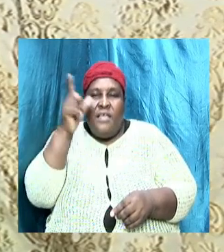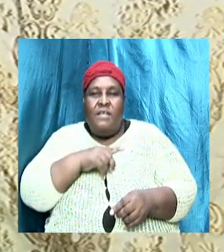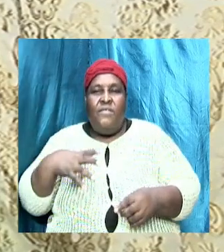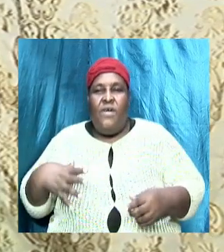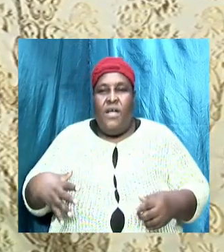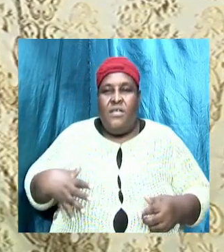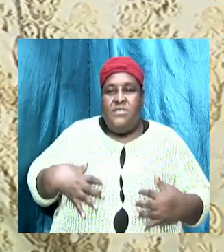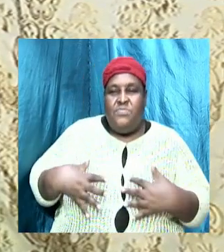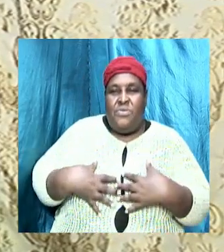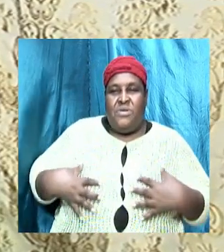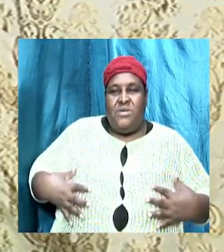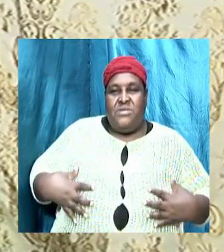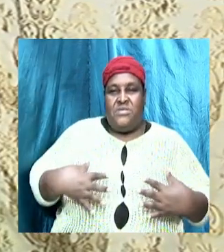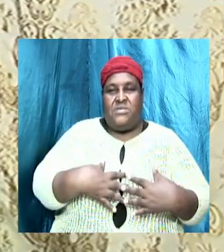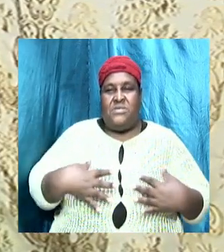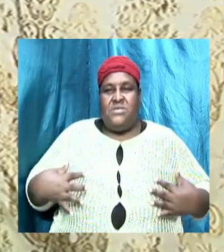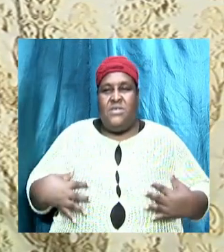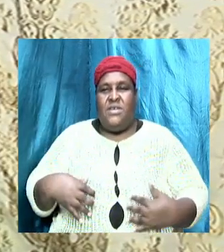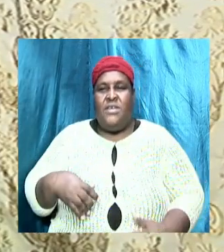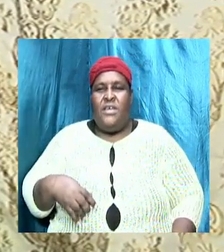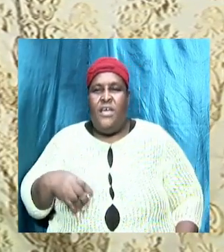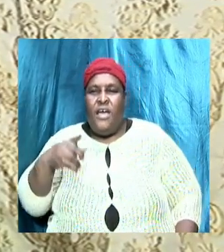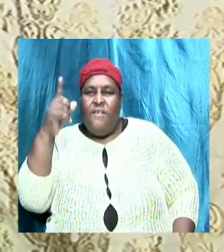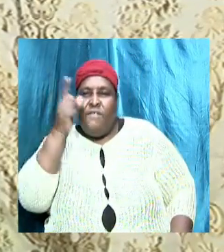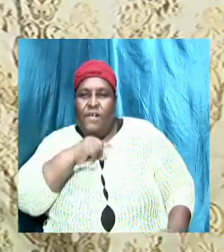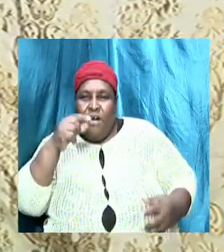false bottom